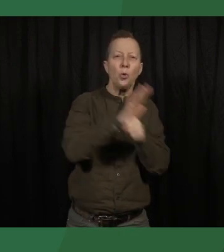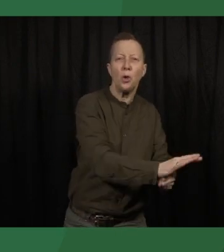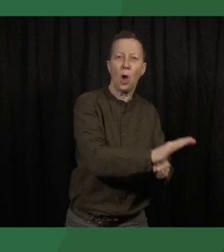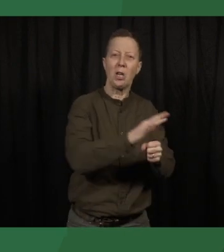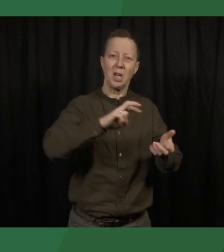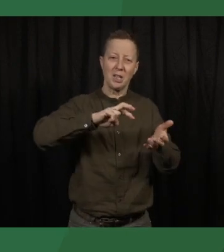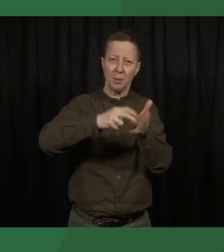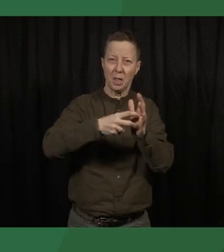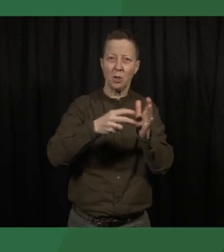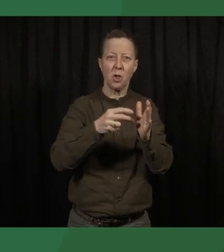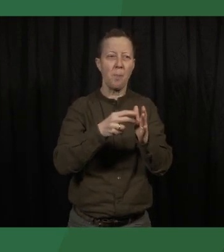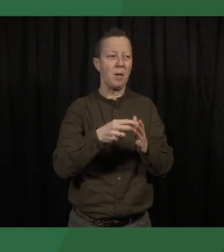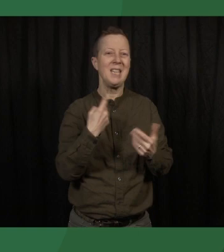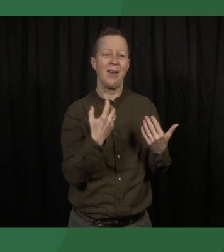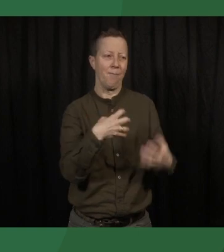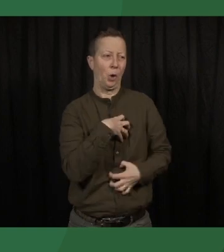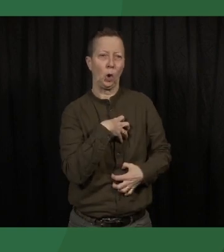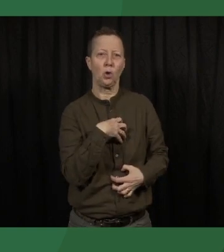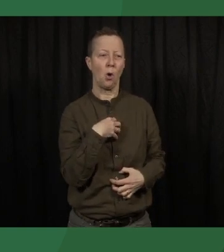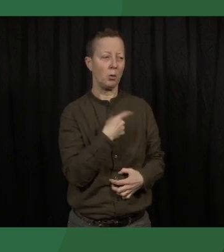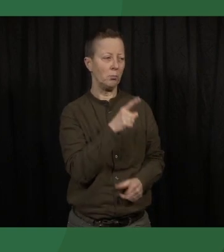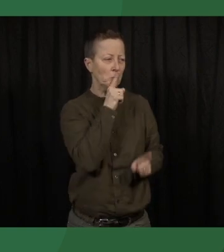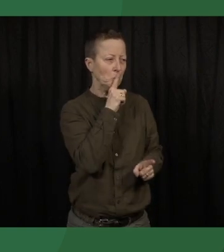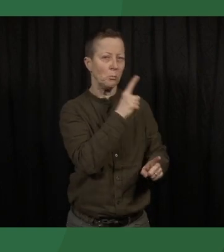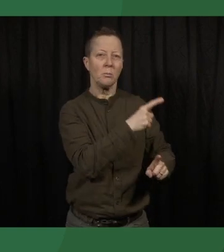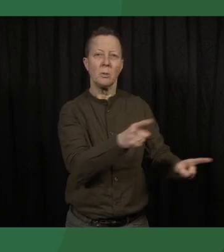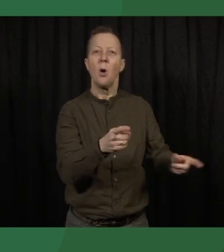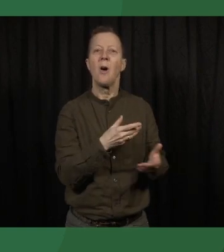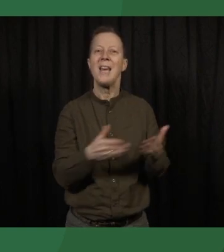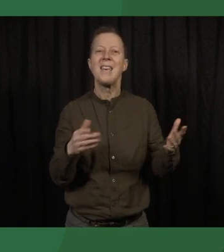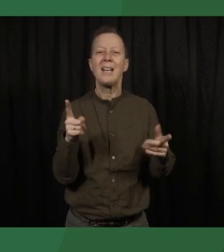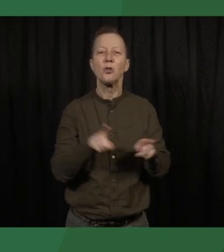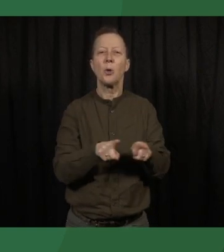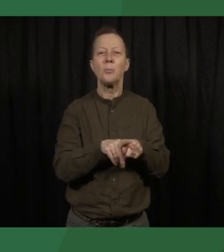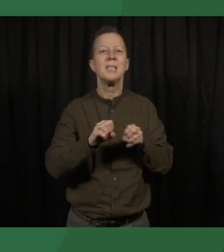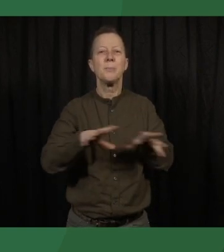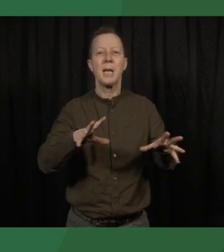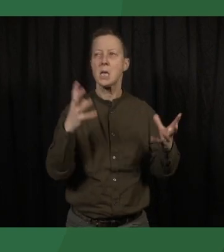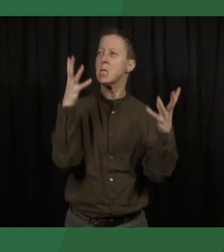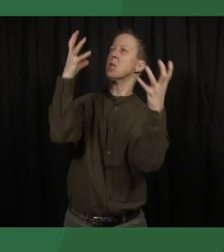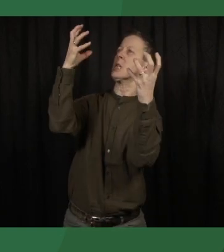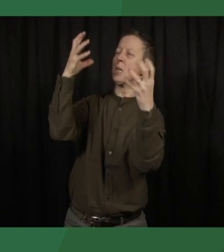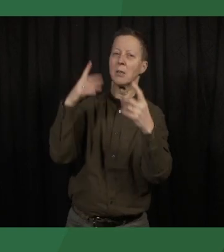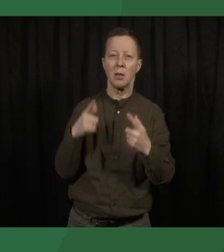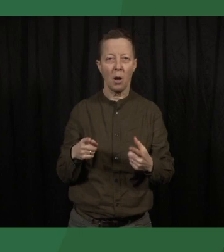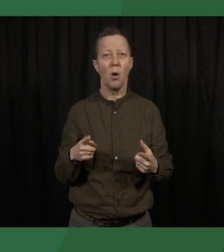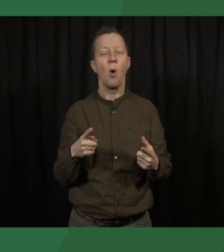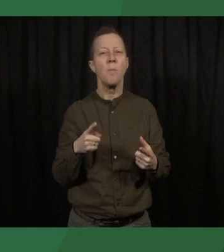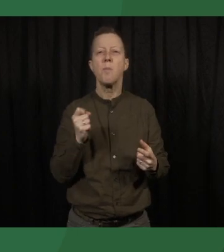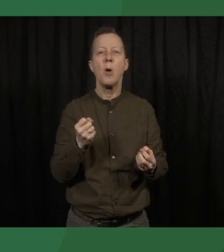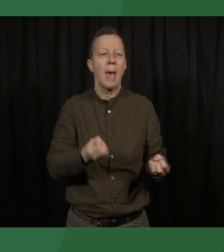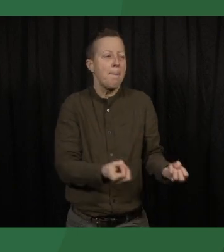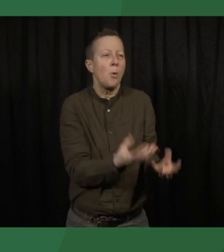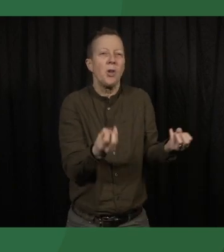and silences the movement, and not one that spreads grievances. And thereby motivates more